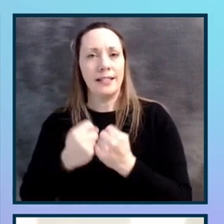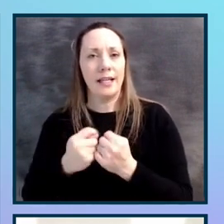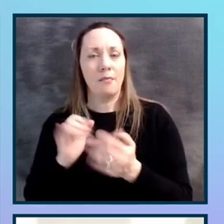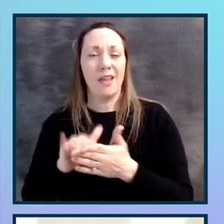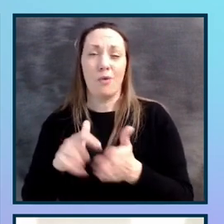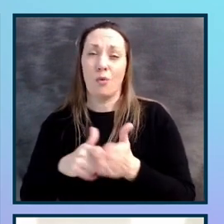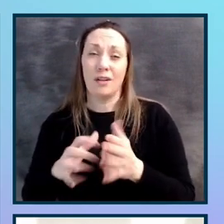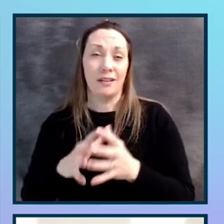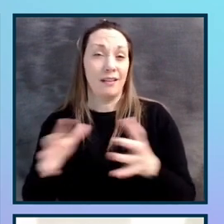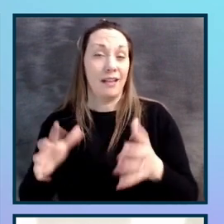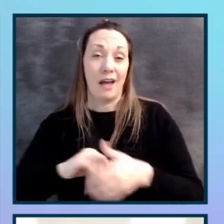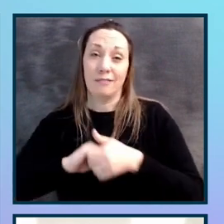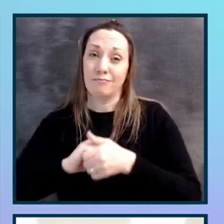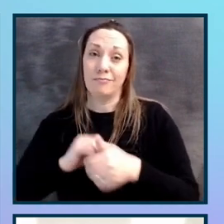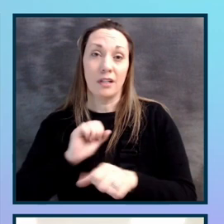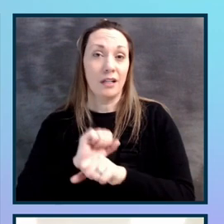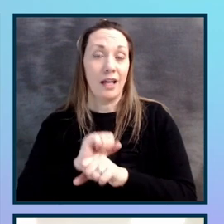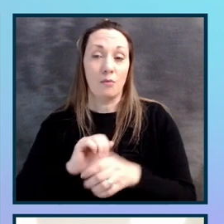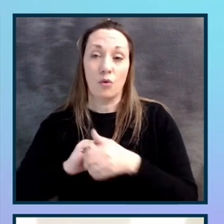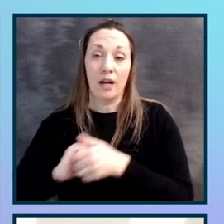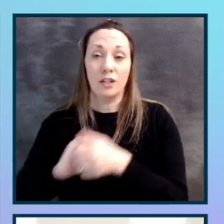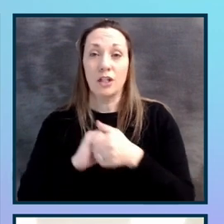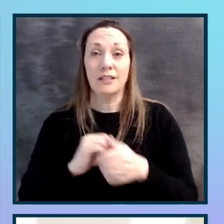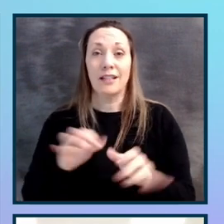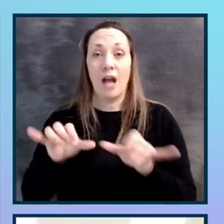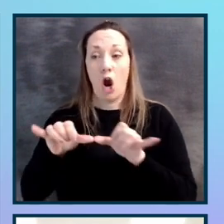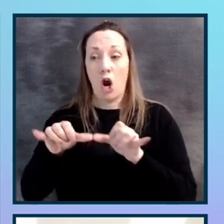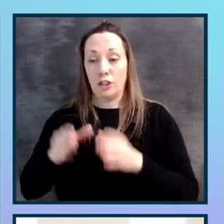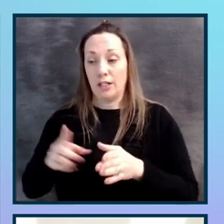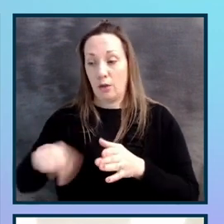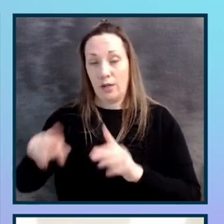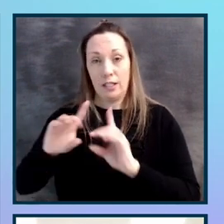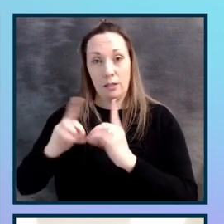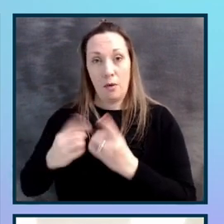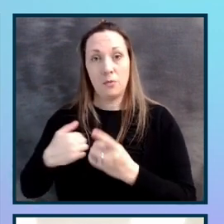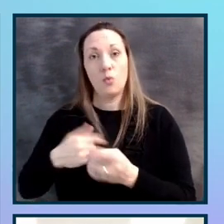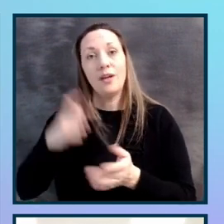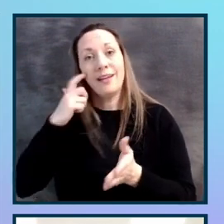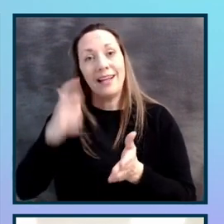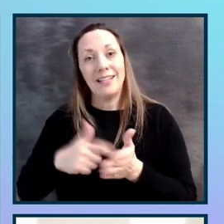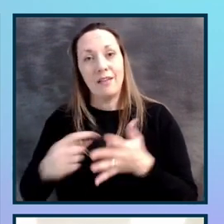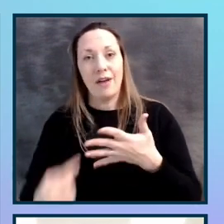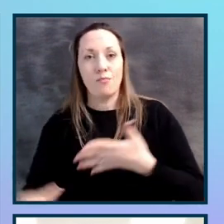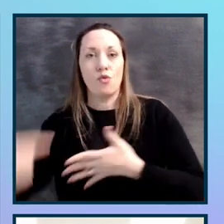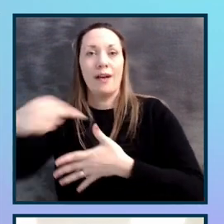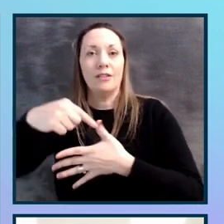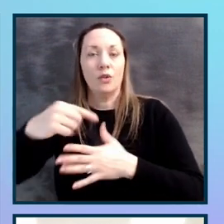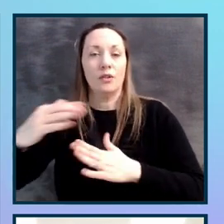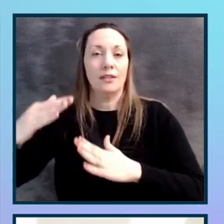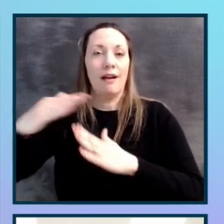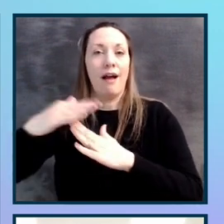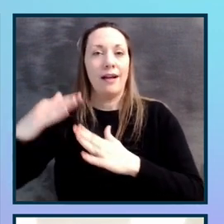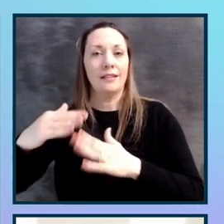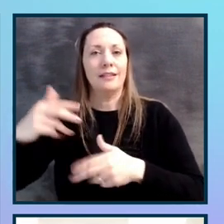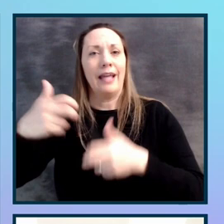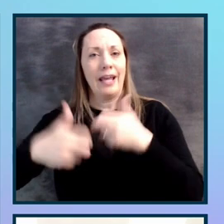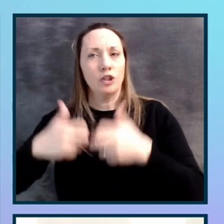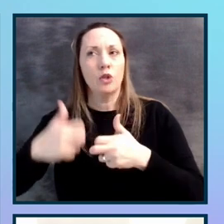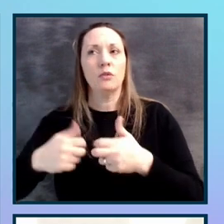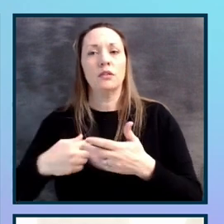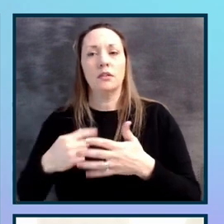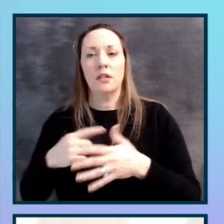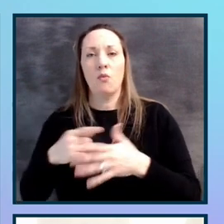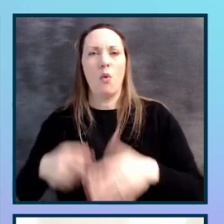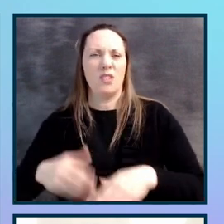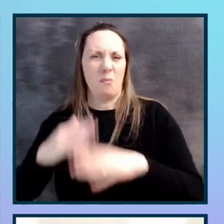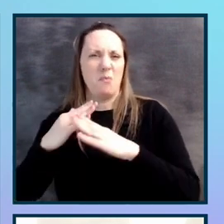collaboration across our product design and engineering department so that we could identify and prioritize those highest severity issues first. What was a blocker to our